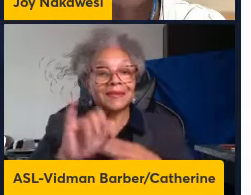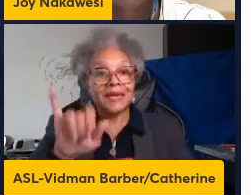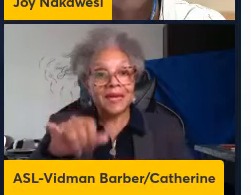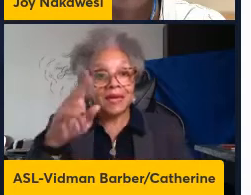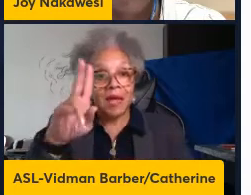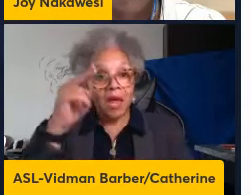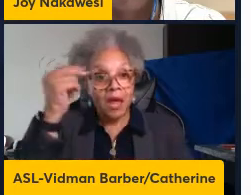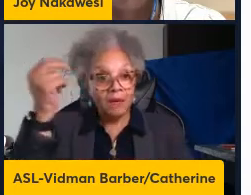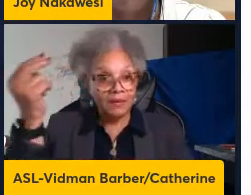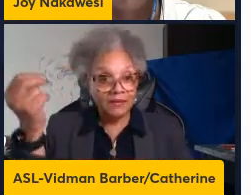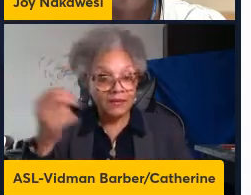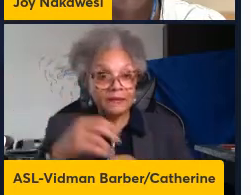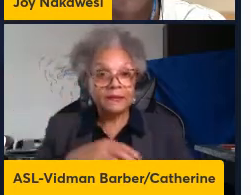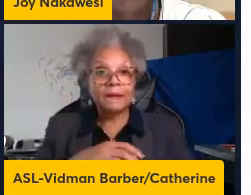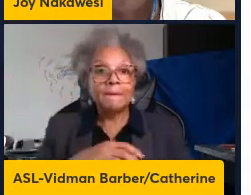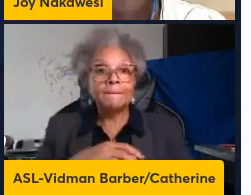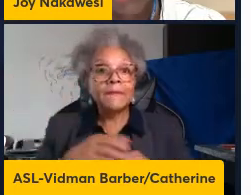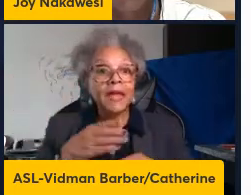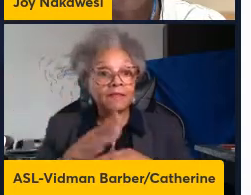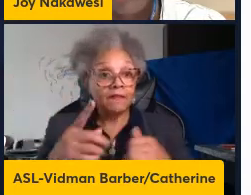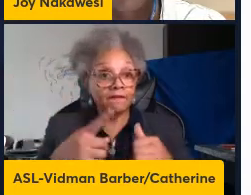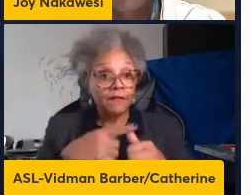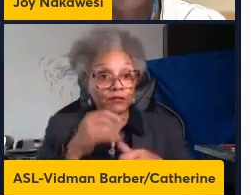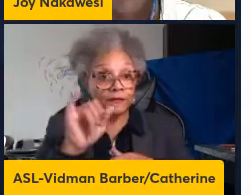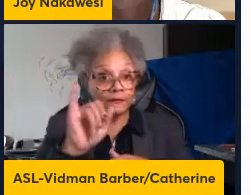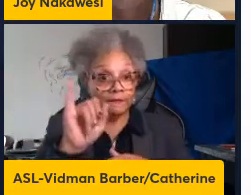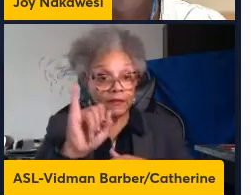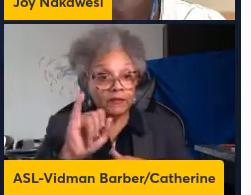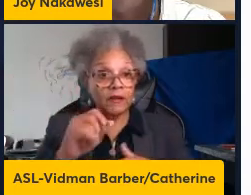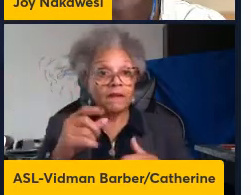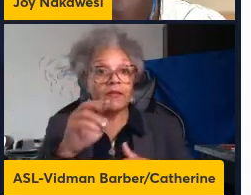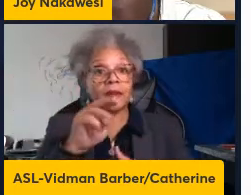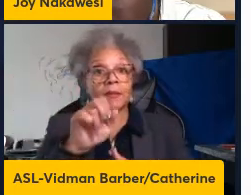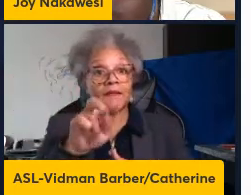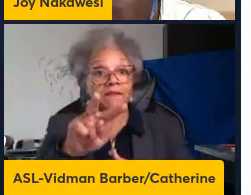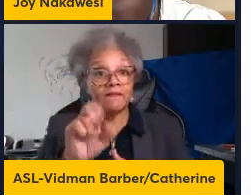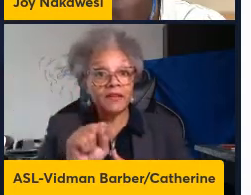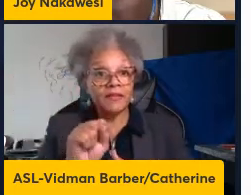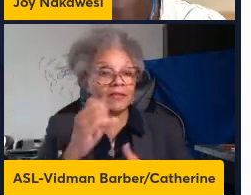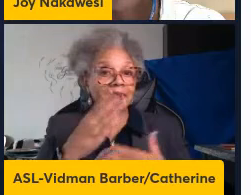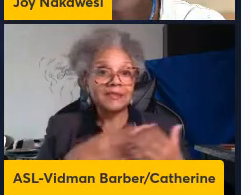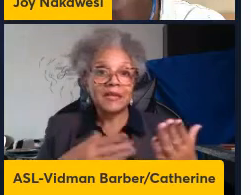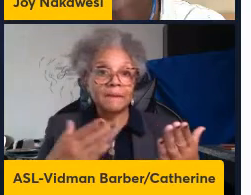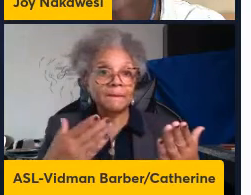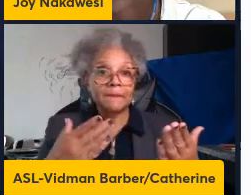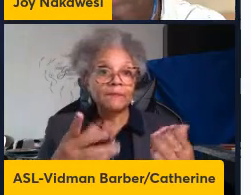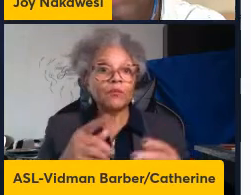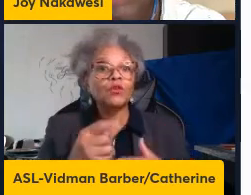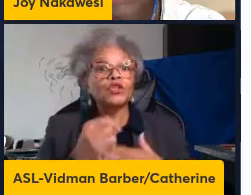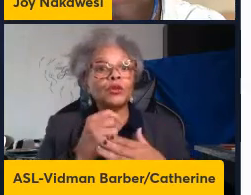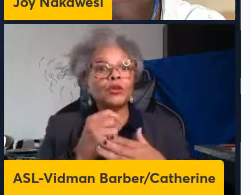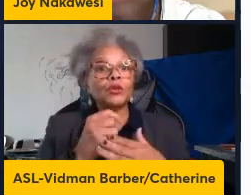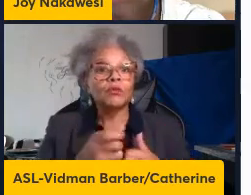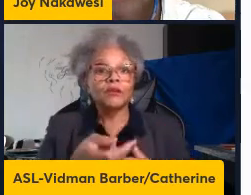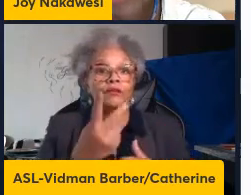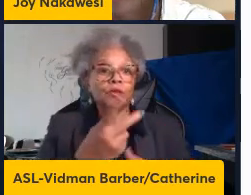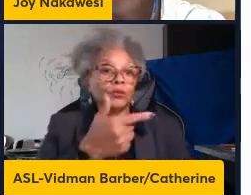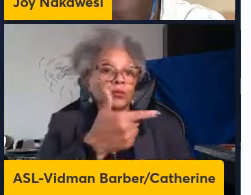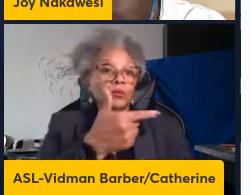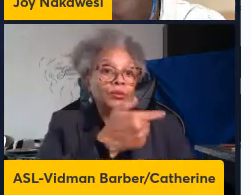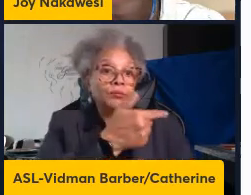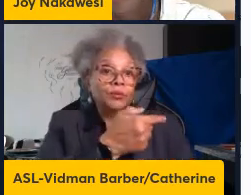after primary infection of the Mavs knockout mice some of the Mavs knockout mice were treated with two doses of